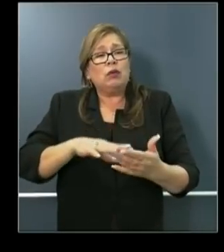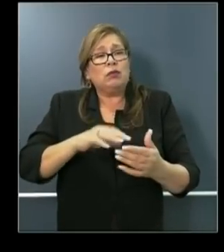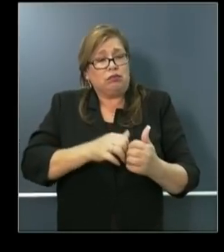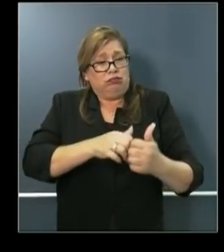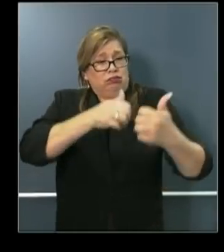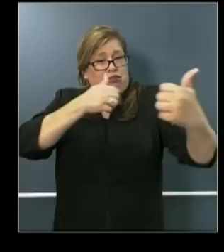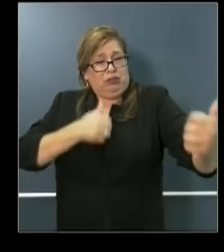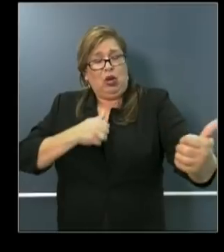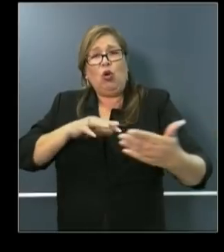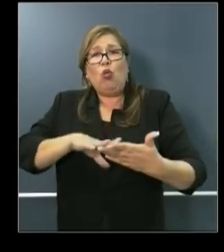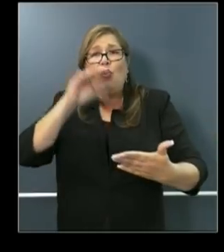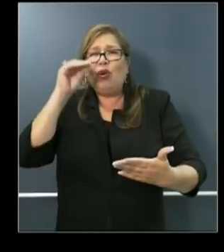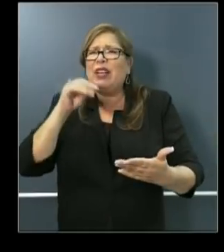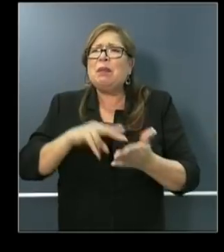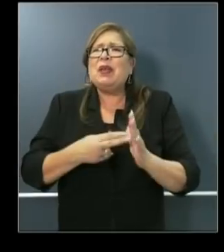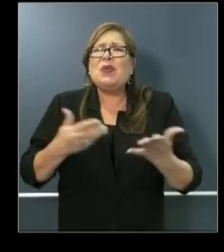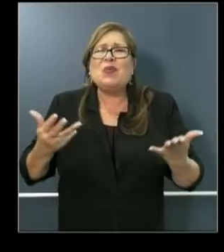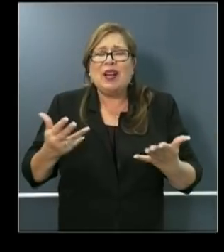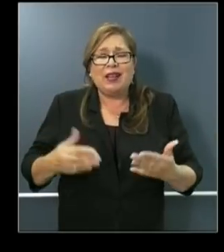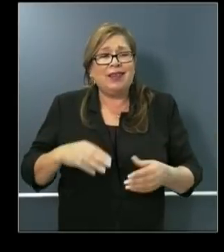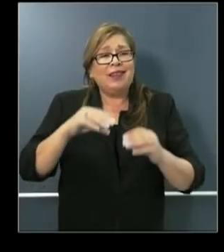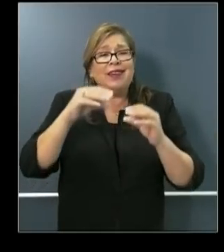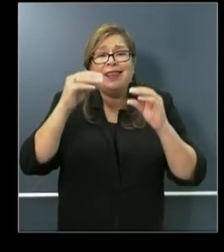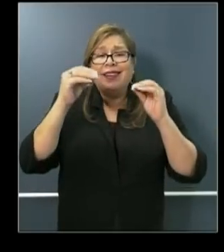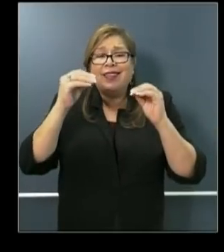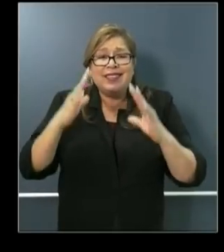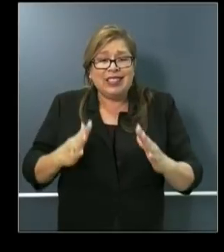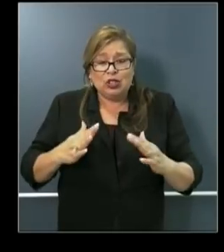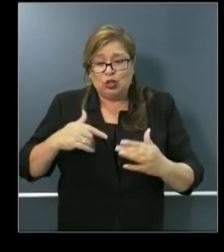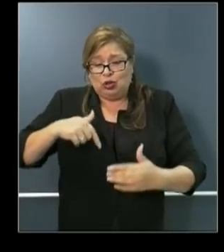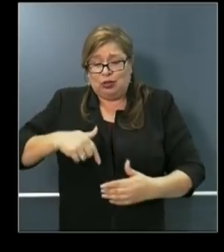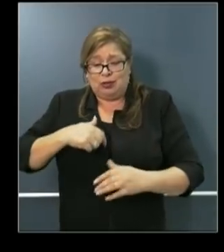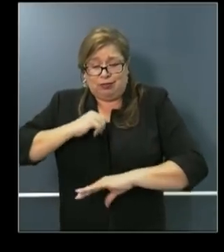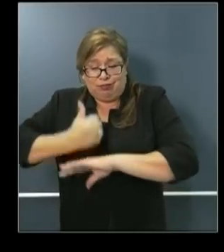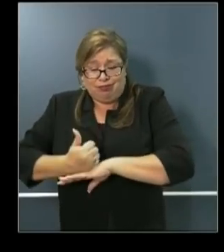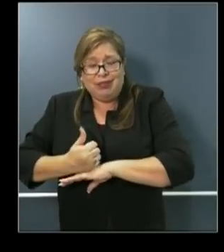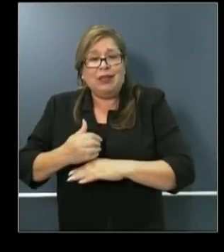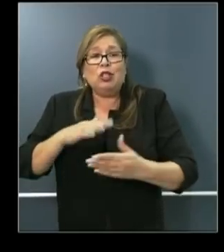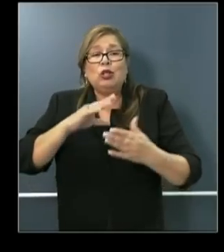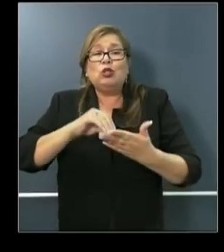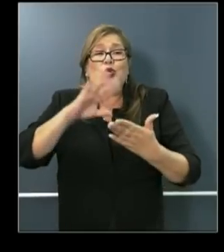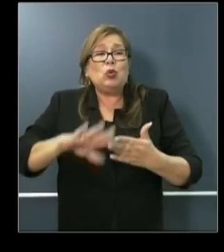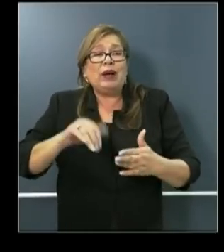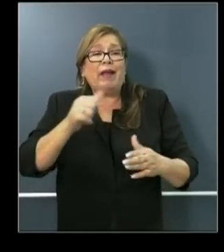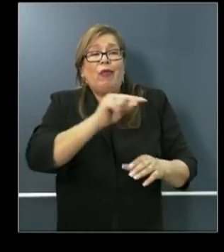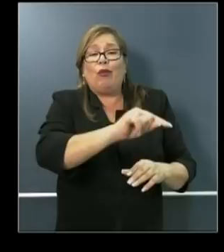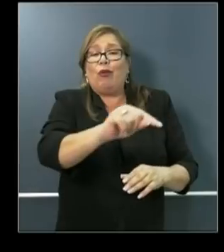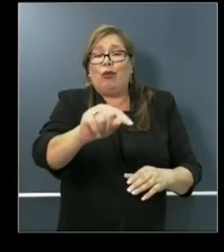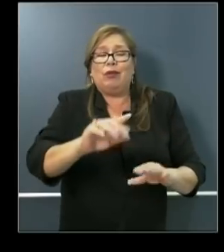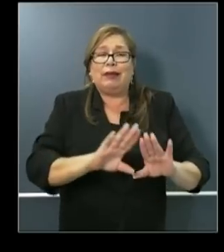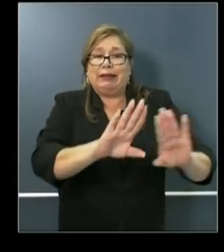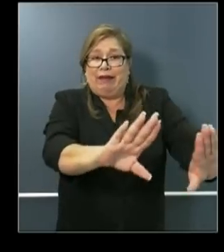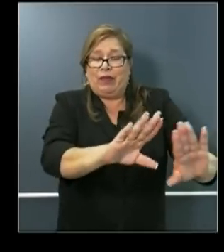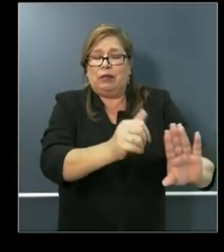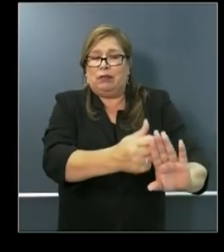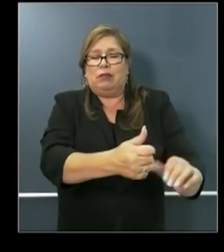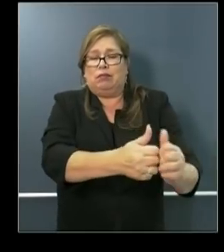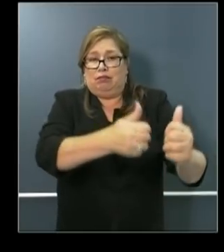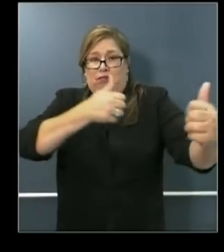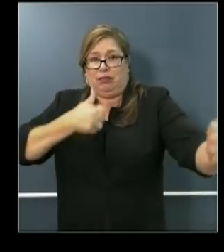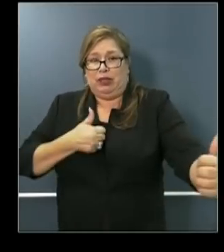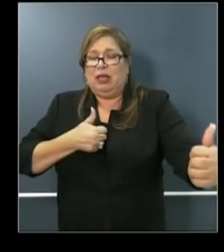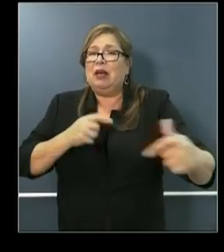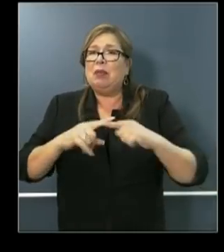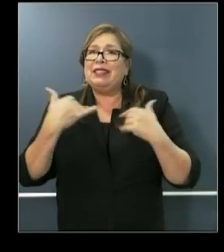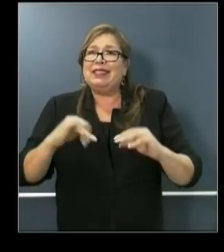What I mean by distance learning is simply that the teacher and the student are in different places so that our students can continue to get education, but done in a